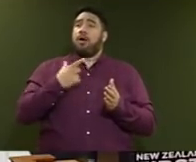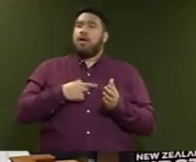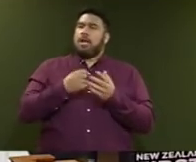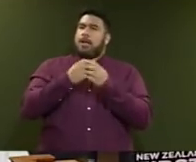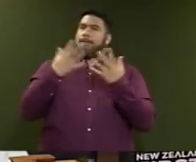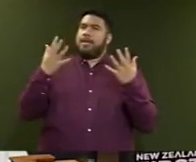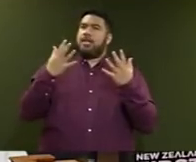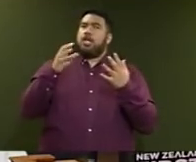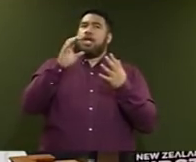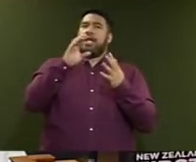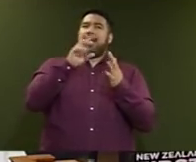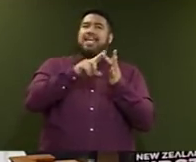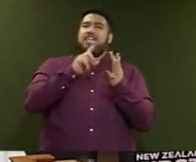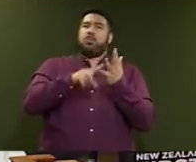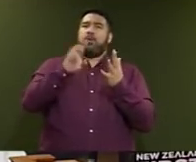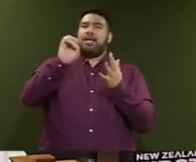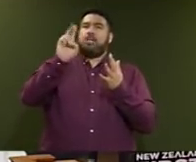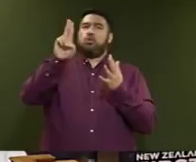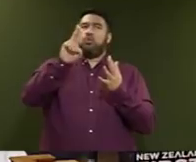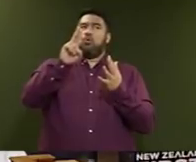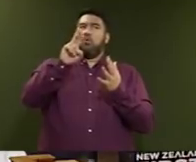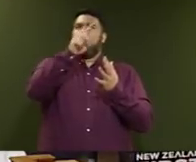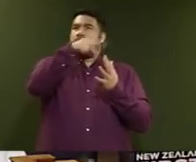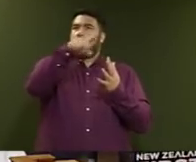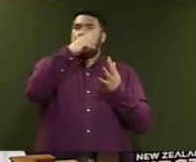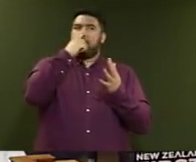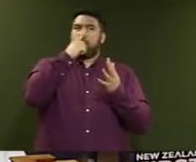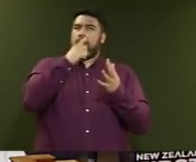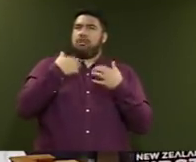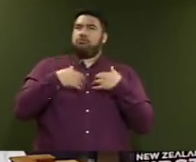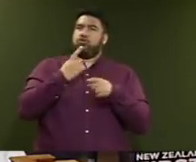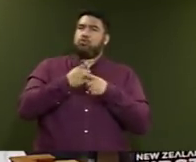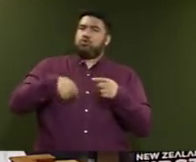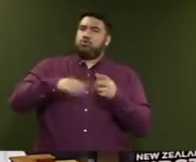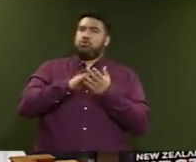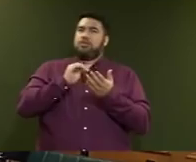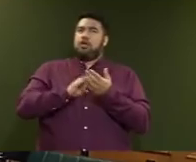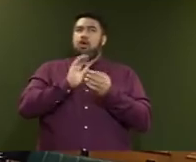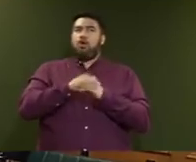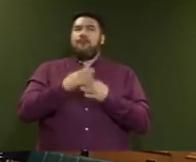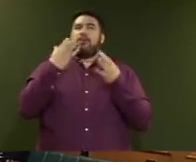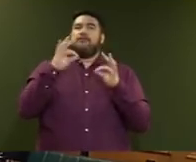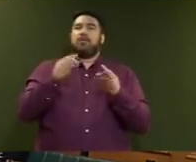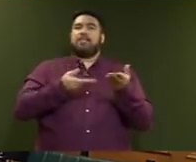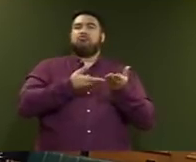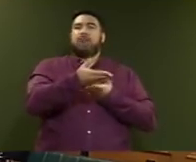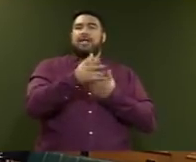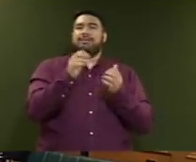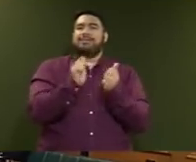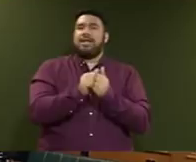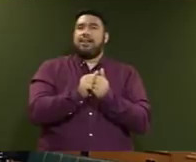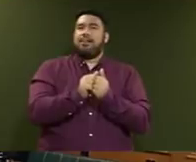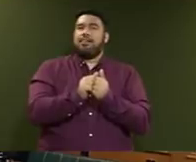European Union officials and representations with respect to a free trade deal with the European Union? Mr Speaker, absolutely.